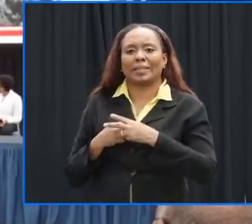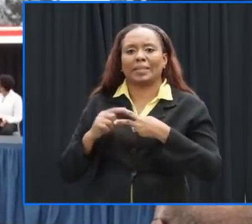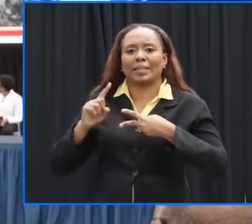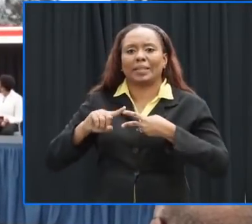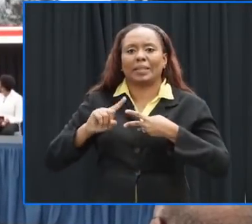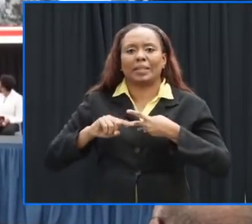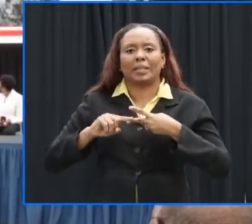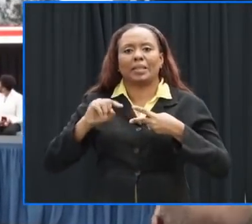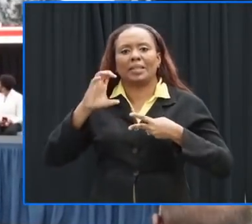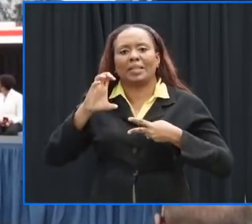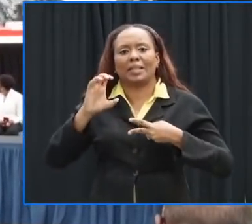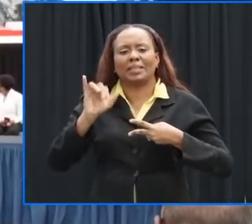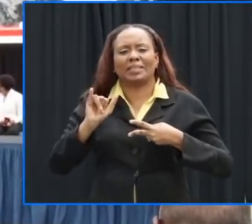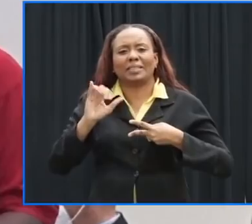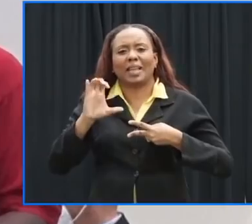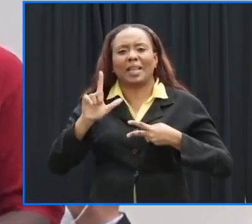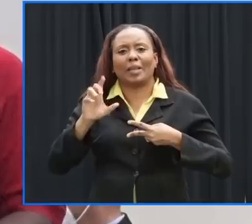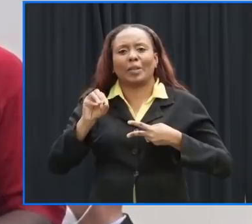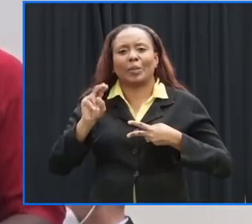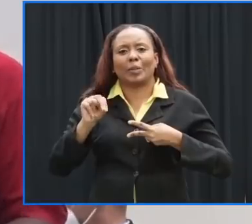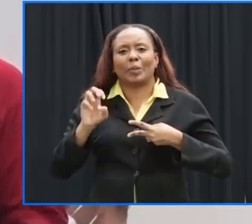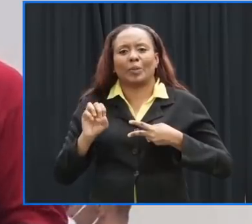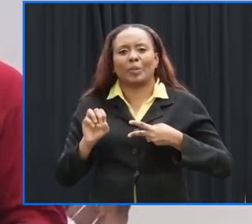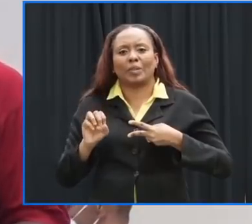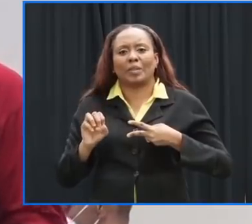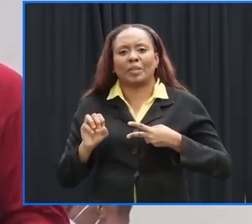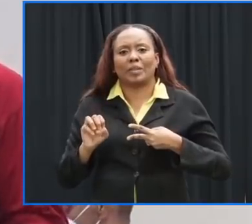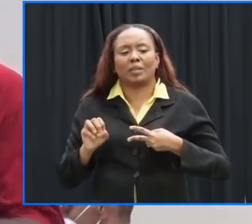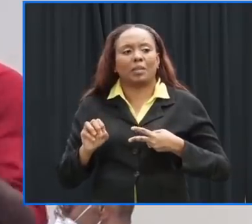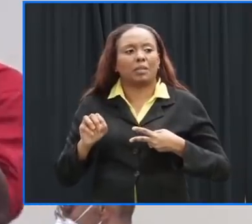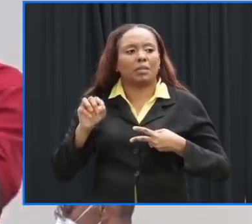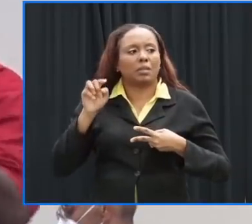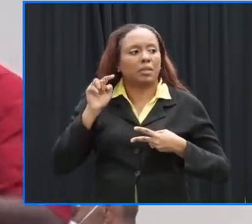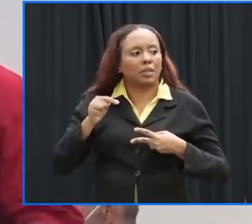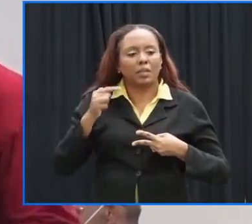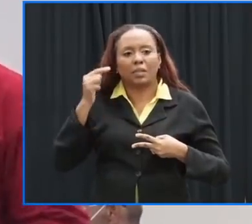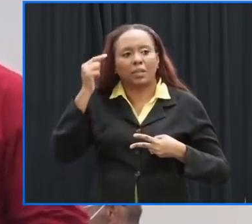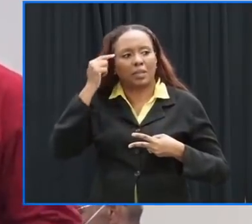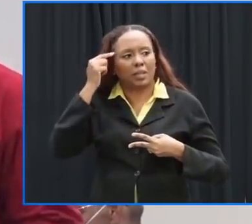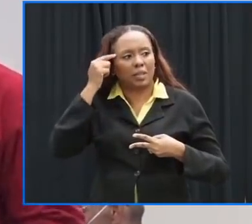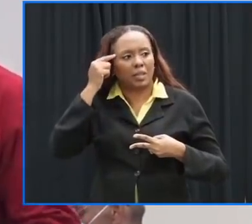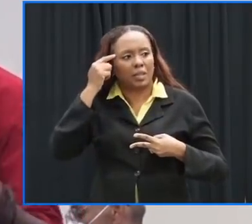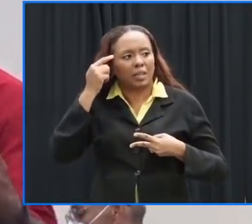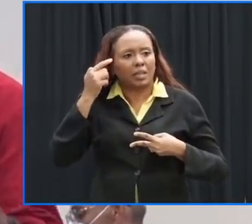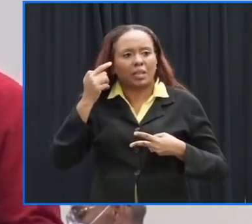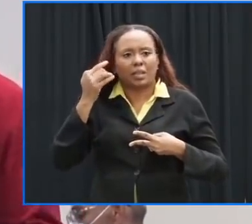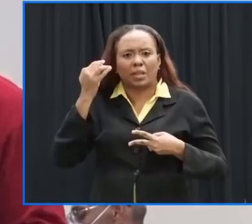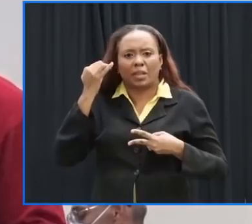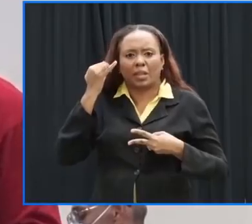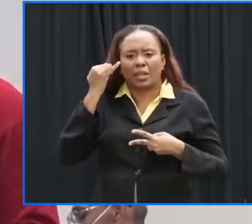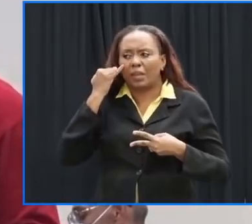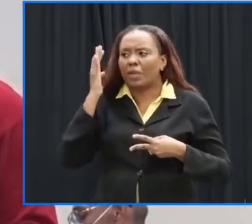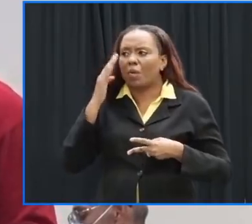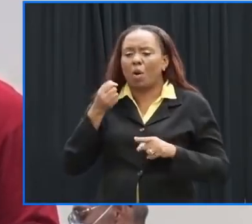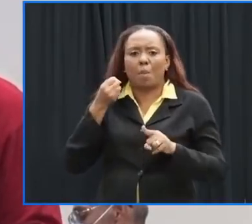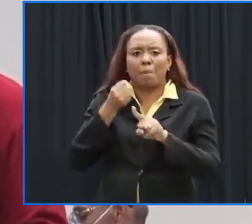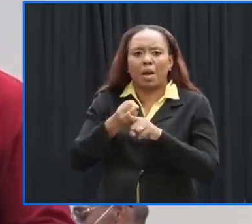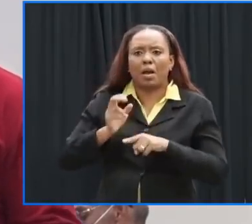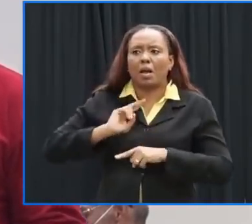how probable is severe weather in the early hours of this morning based on the current trajectory and events